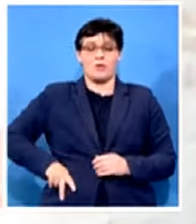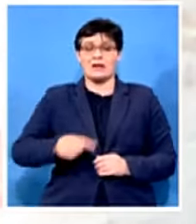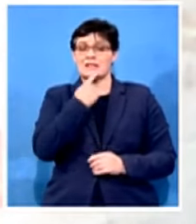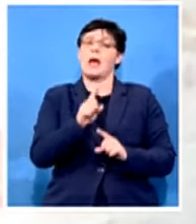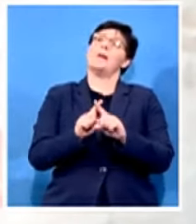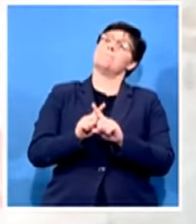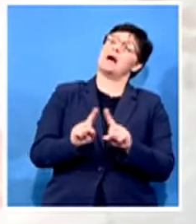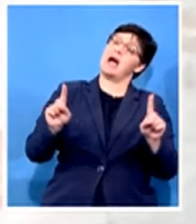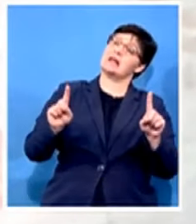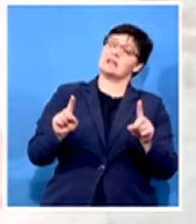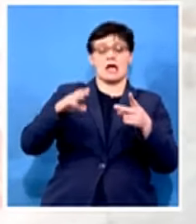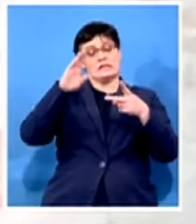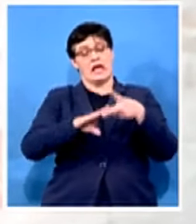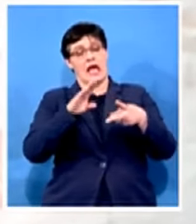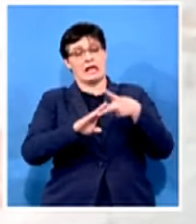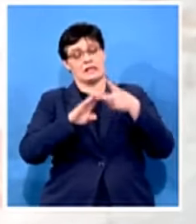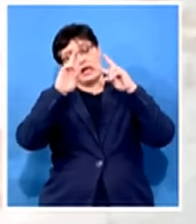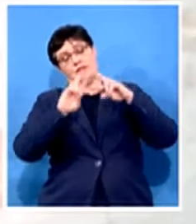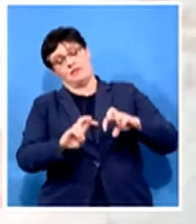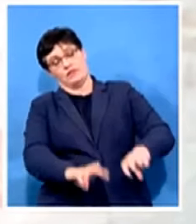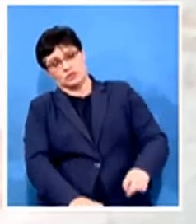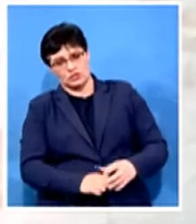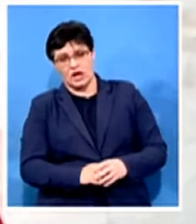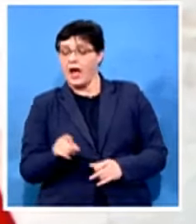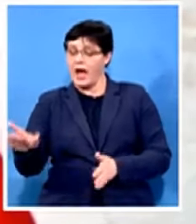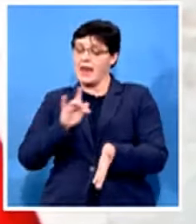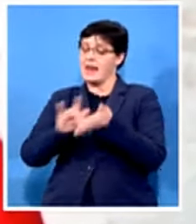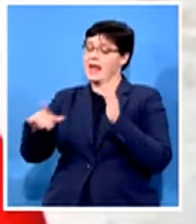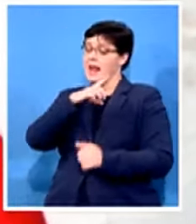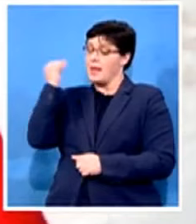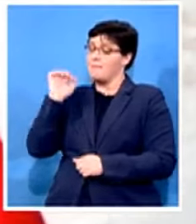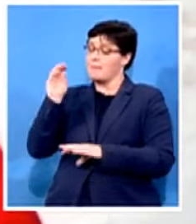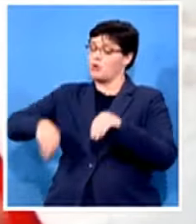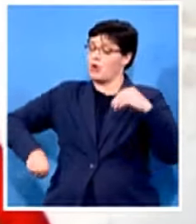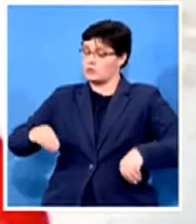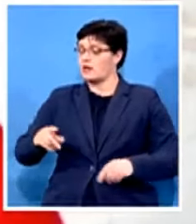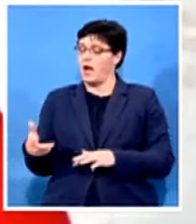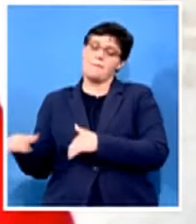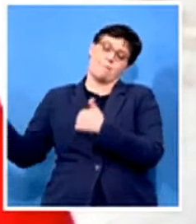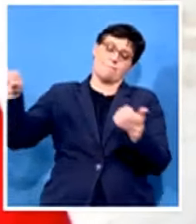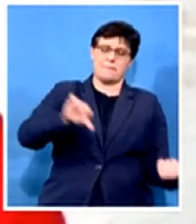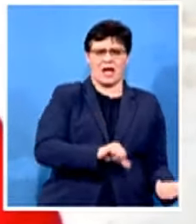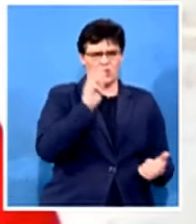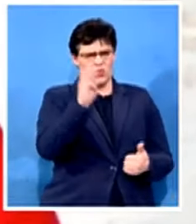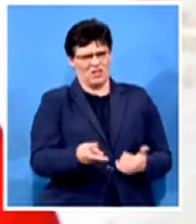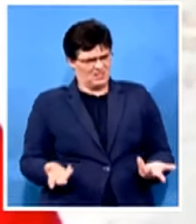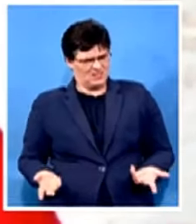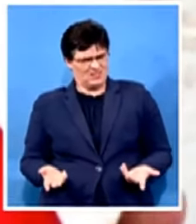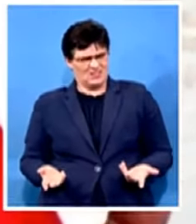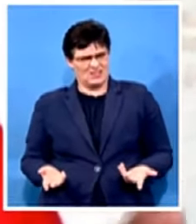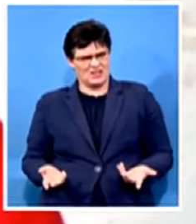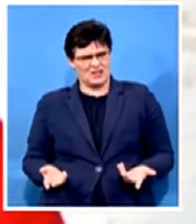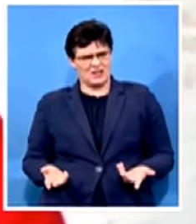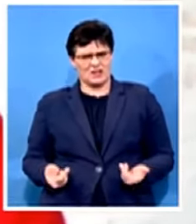uh investigation if he's cleared of corruption i'll consider hiring him again so is the premier maybe we must ask this question